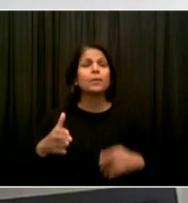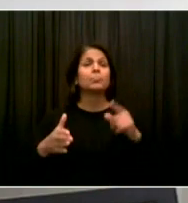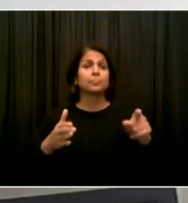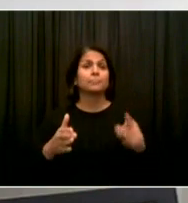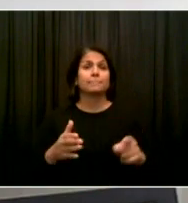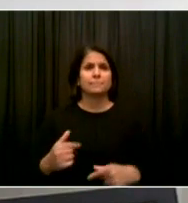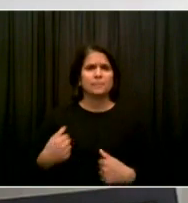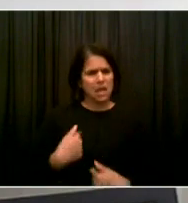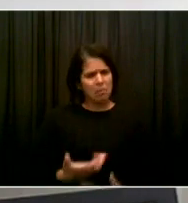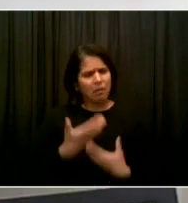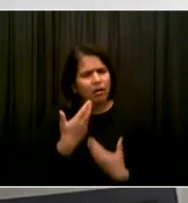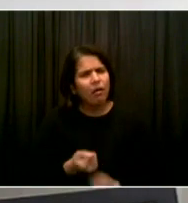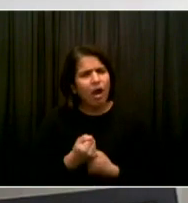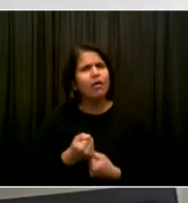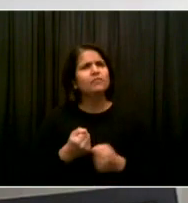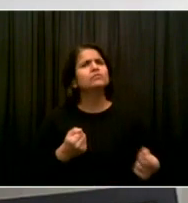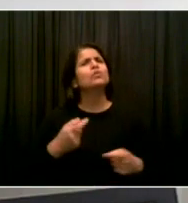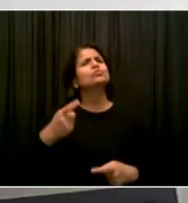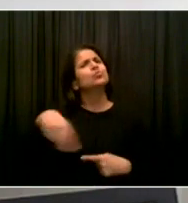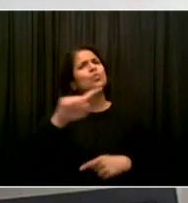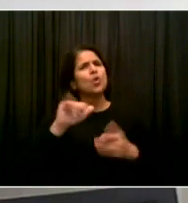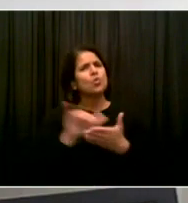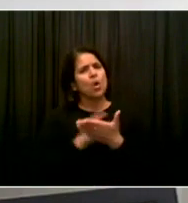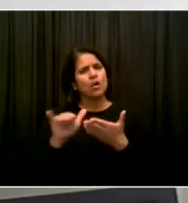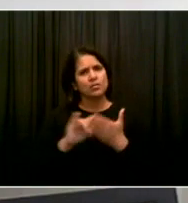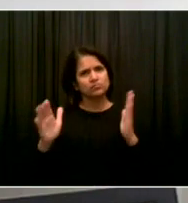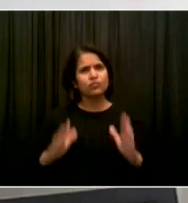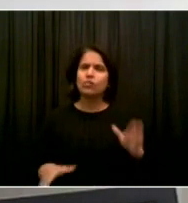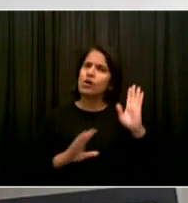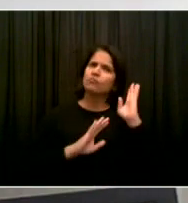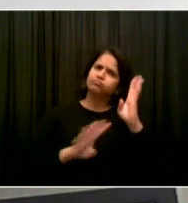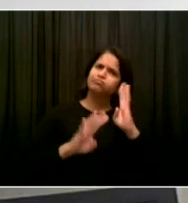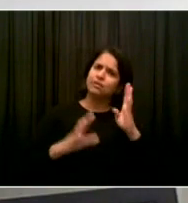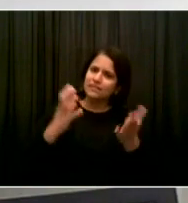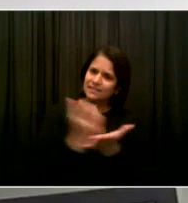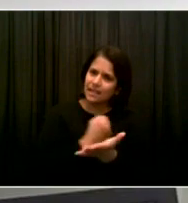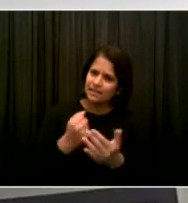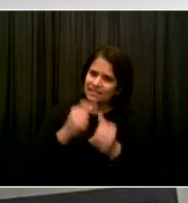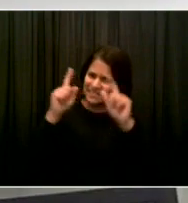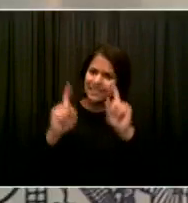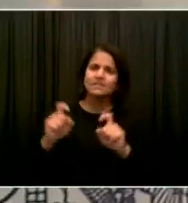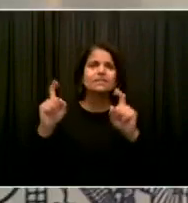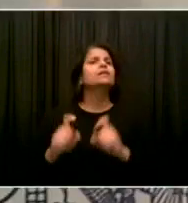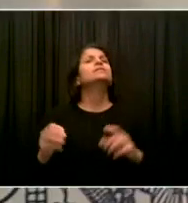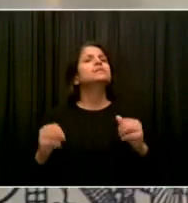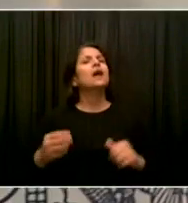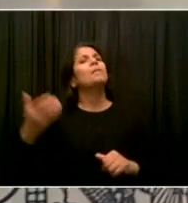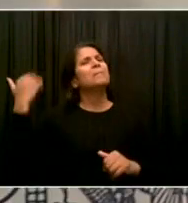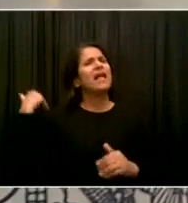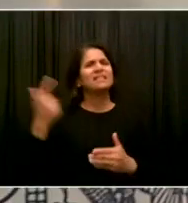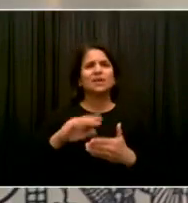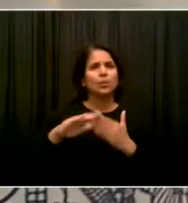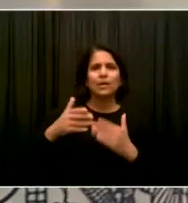week will have a different experience than they did this weekend. Thank you, sir. Thank you. Go ahead, Andrew.